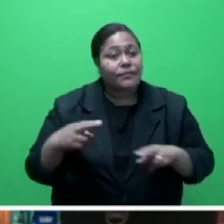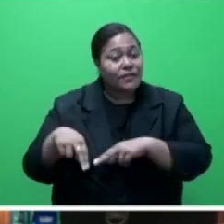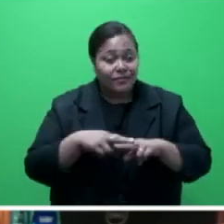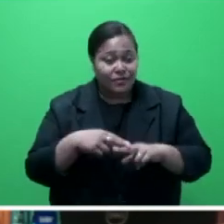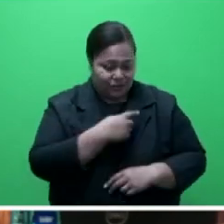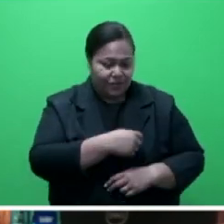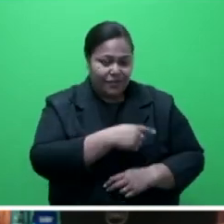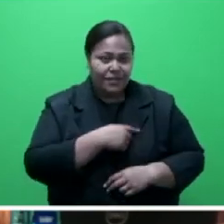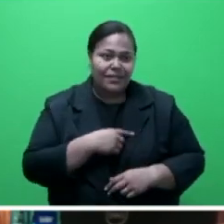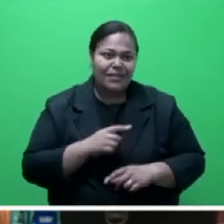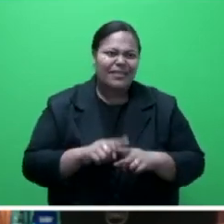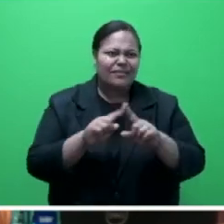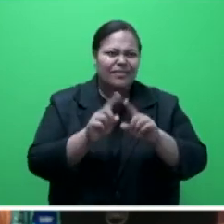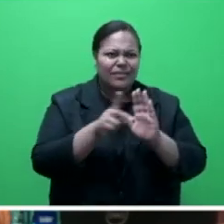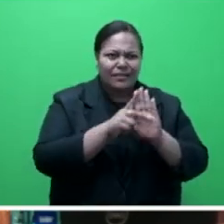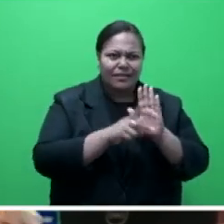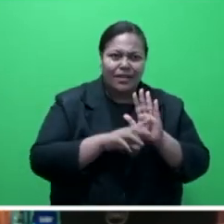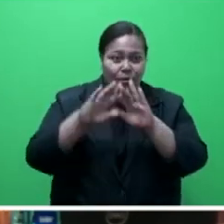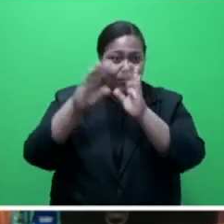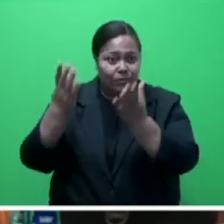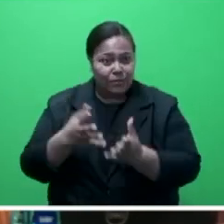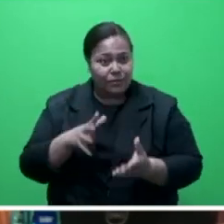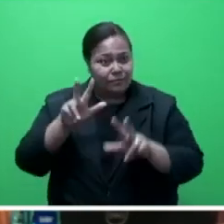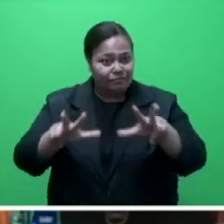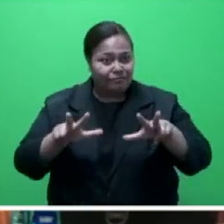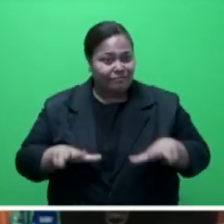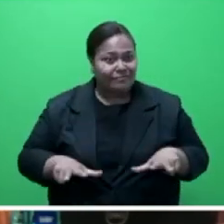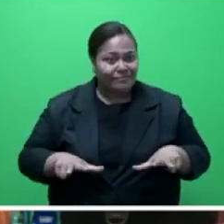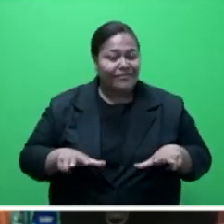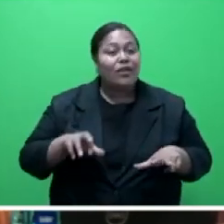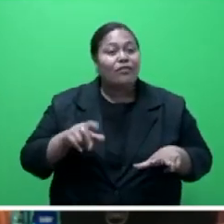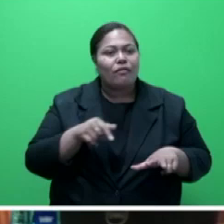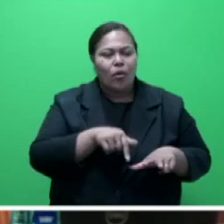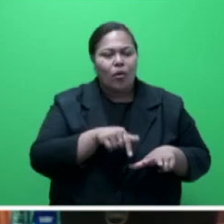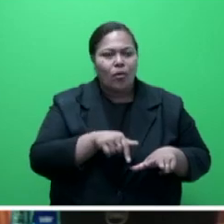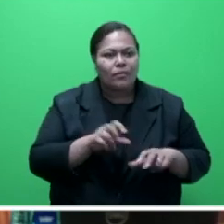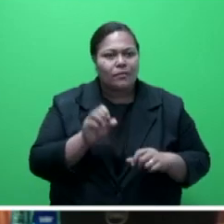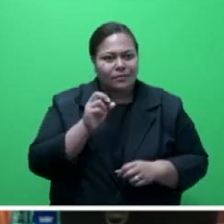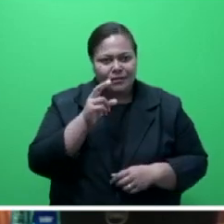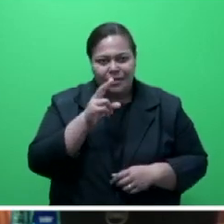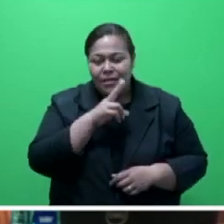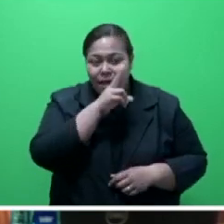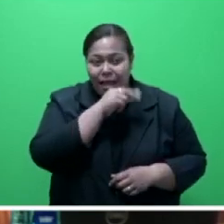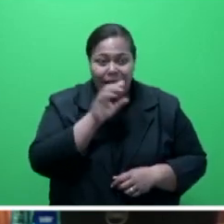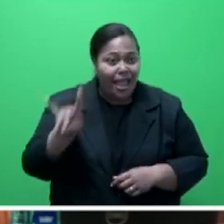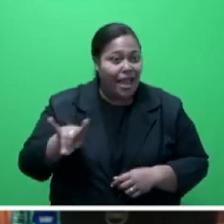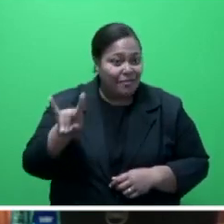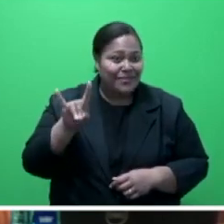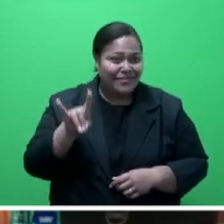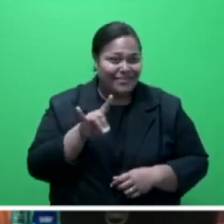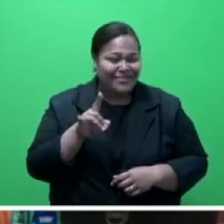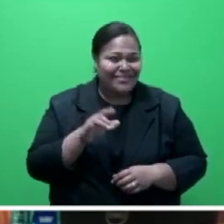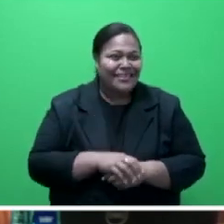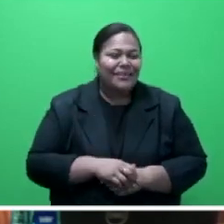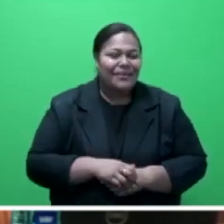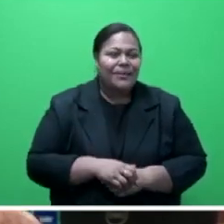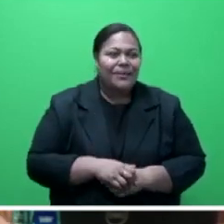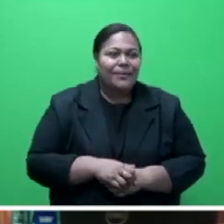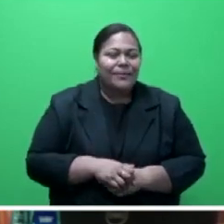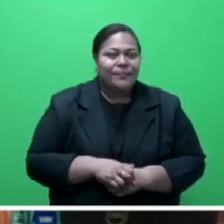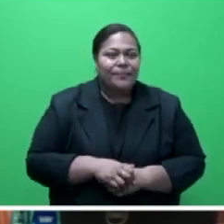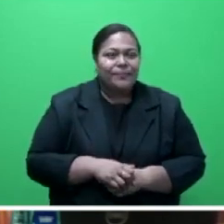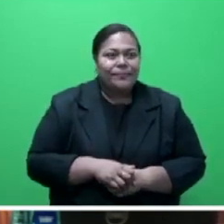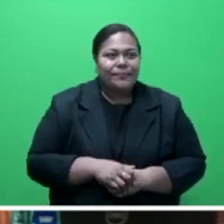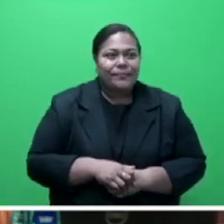of conservation global frameworks to guide its conservation work on endemic and threatened species. The conservation and biological diversity,